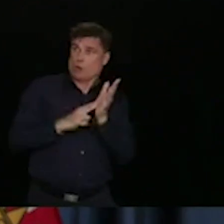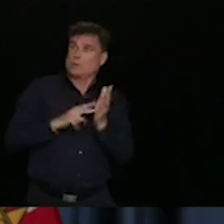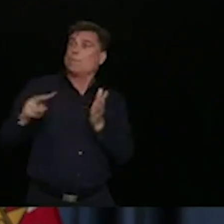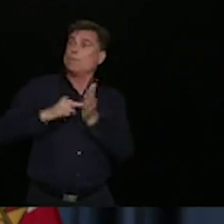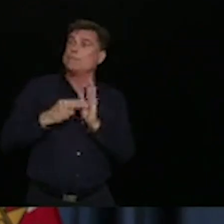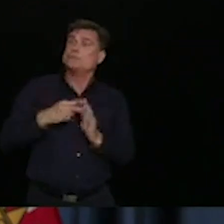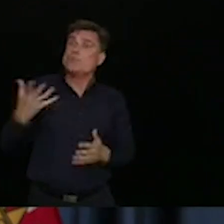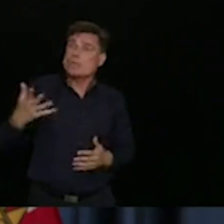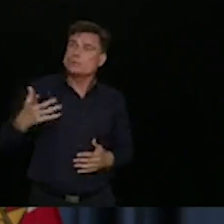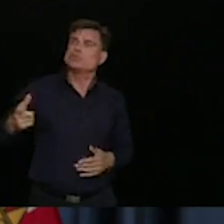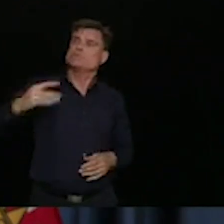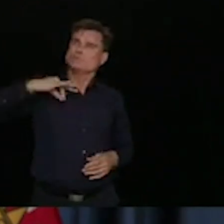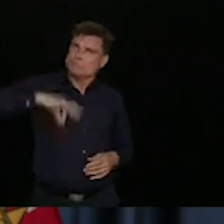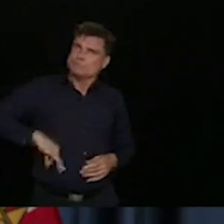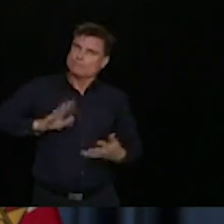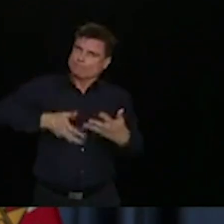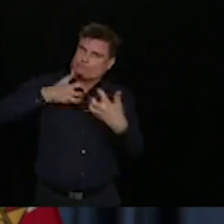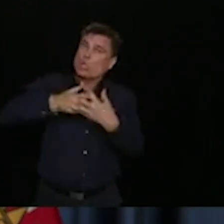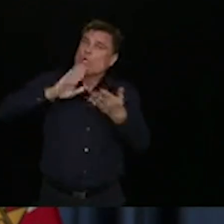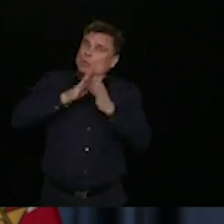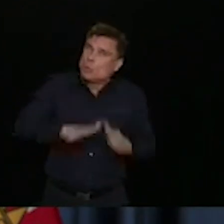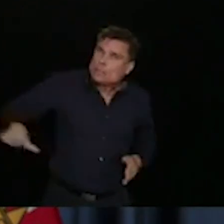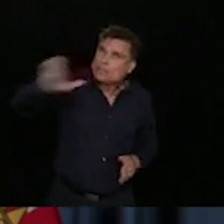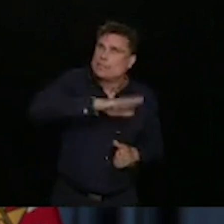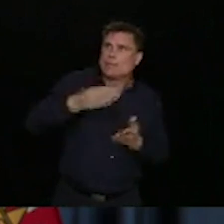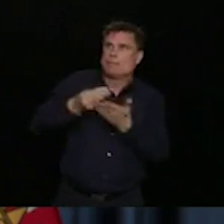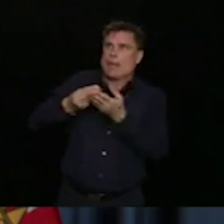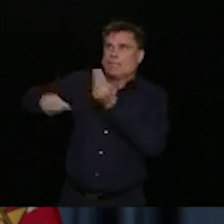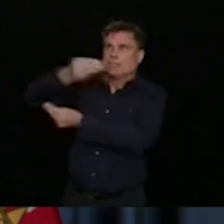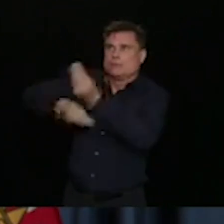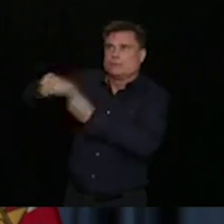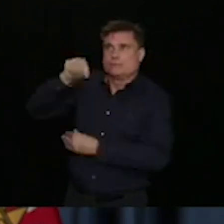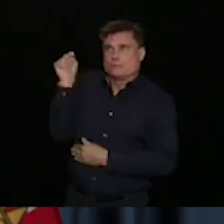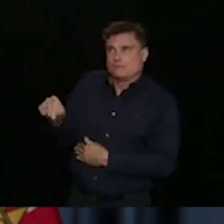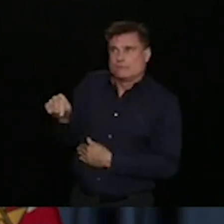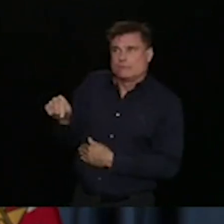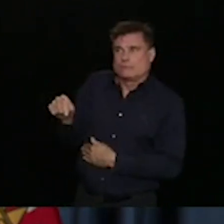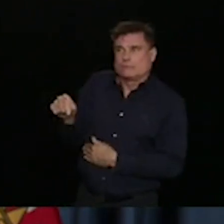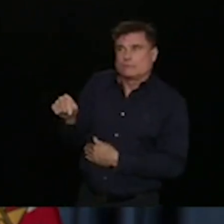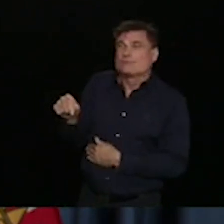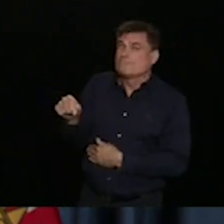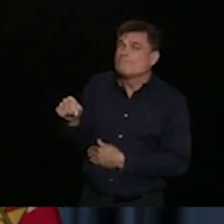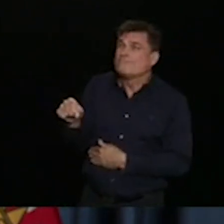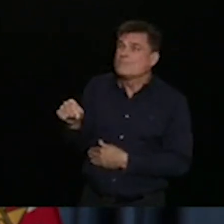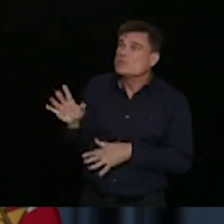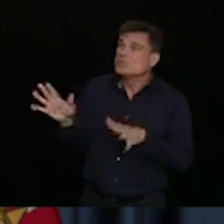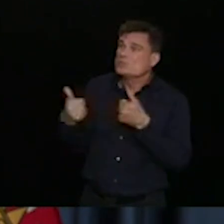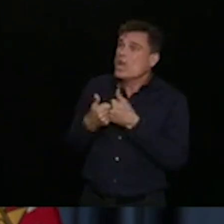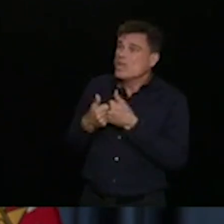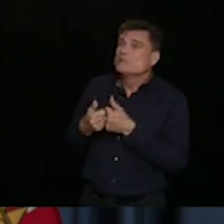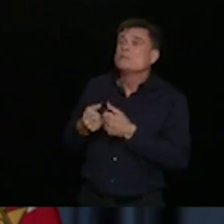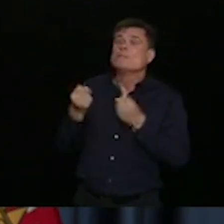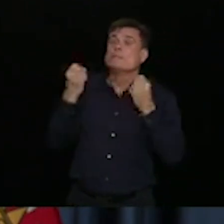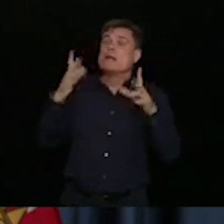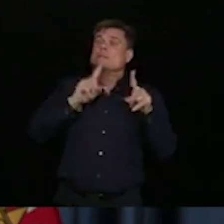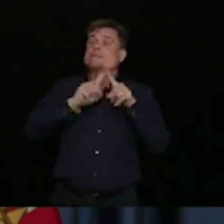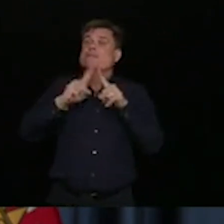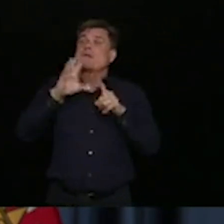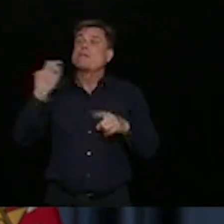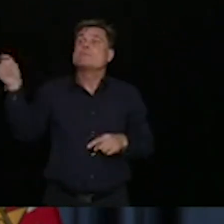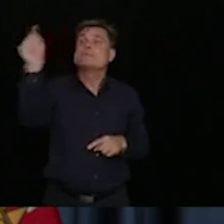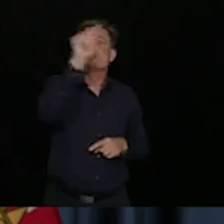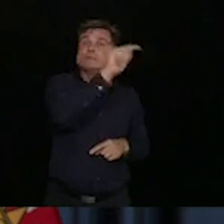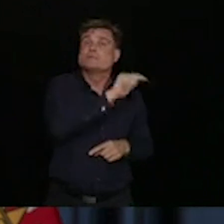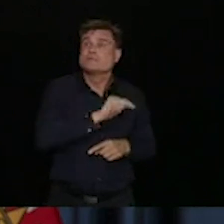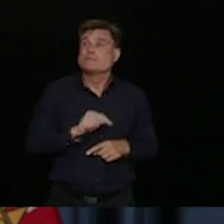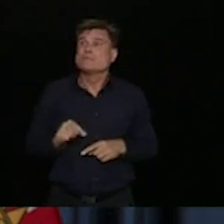communities. And the McKenzie issue is particularly pronounced because there are a number of companies that operate there, Conifex, Can4, Paper